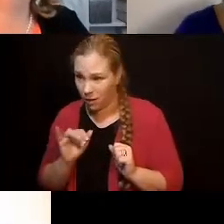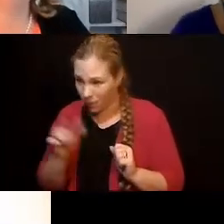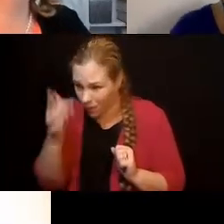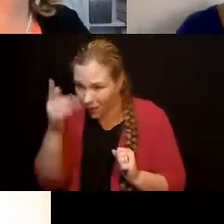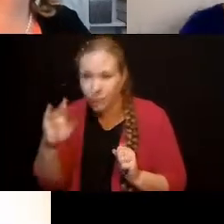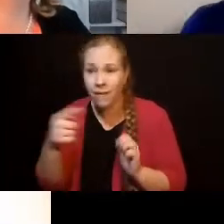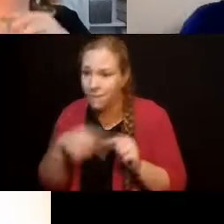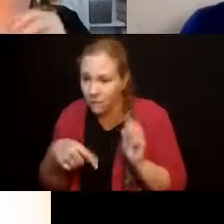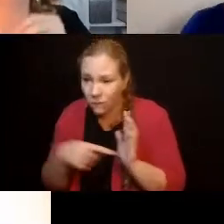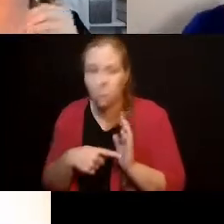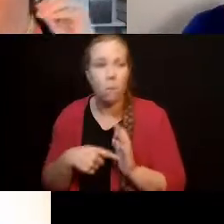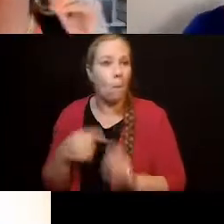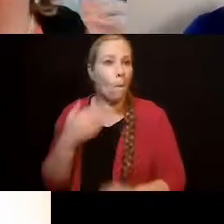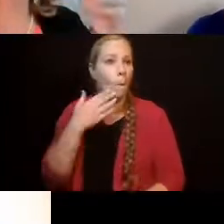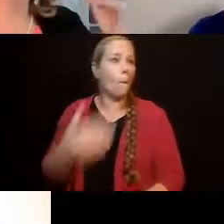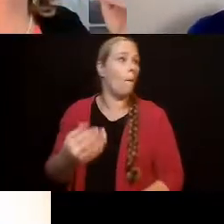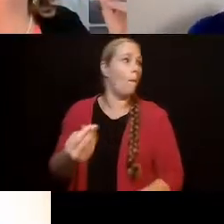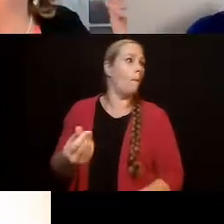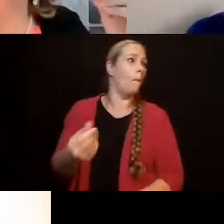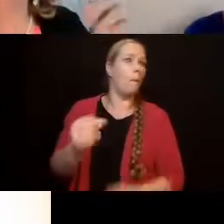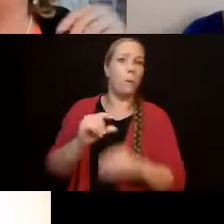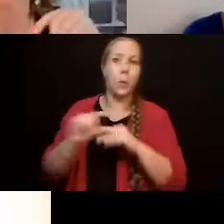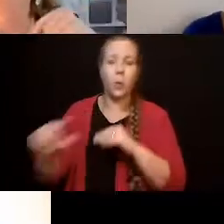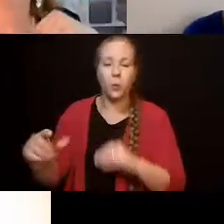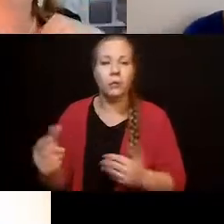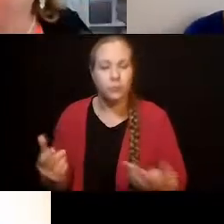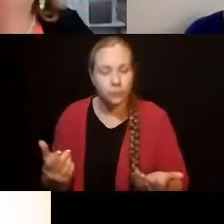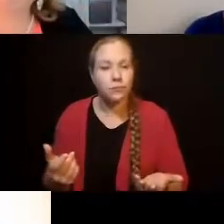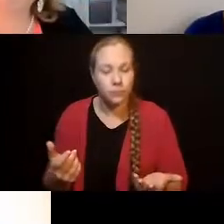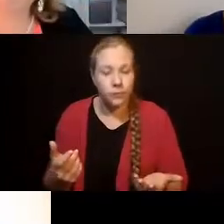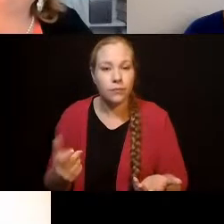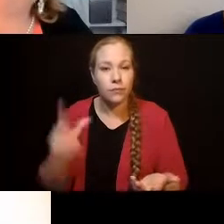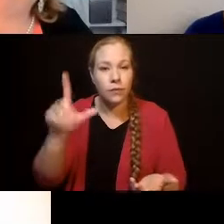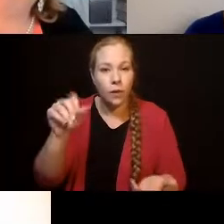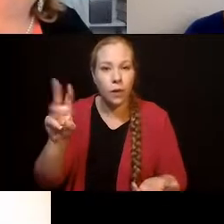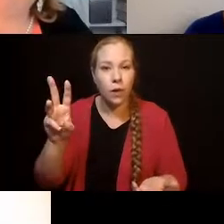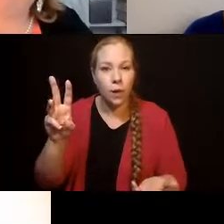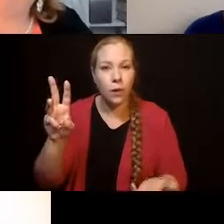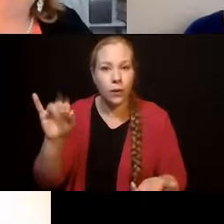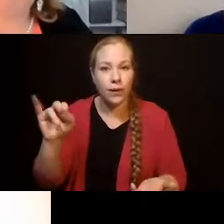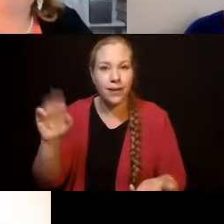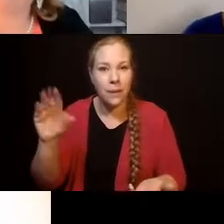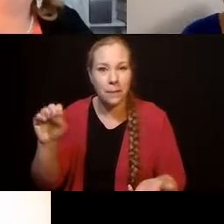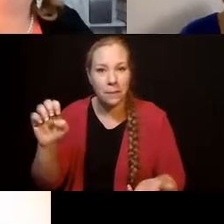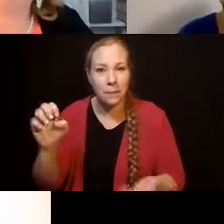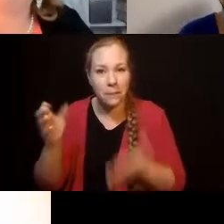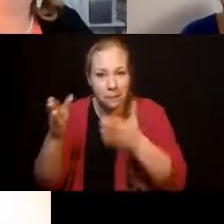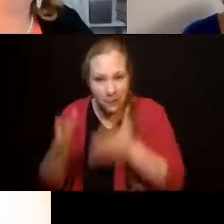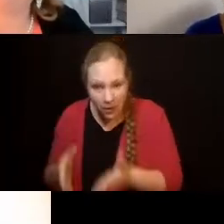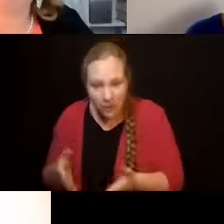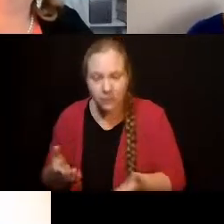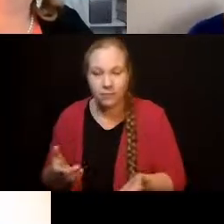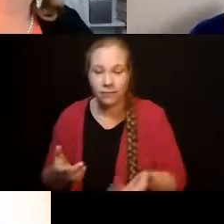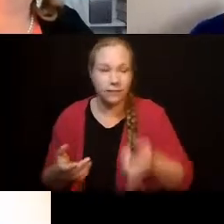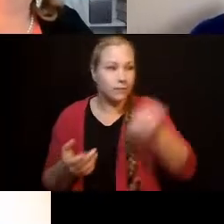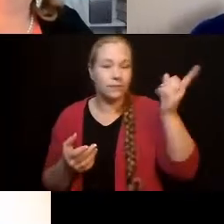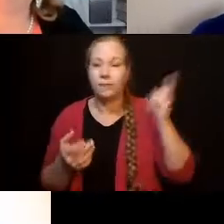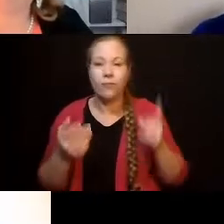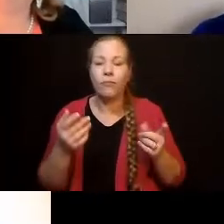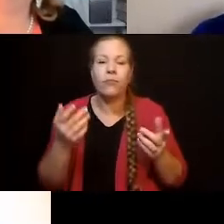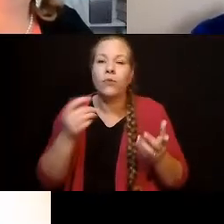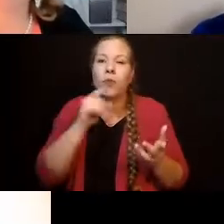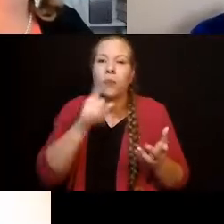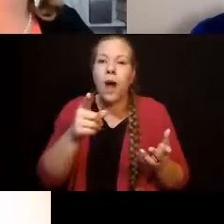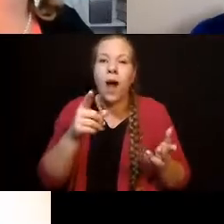right? So while those low-income services are not specific to people who experience intellectual and developmental